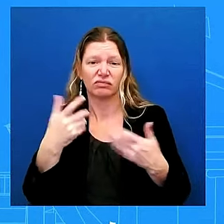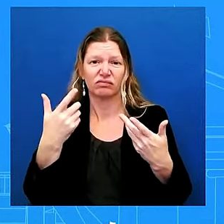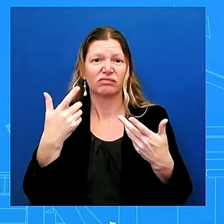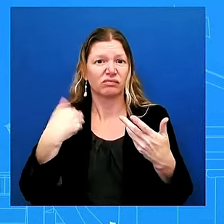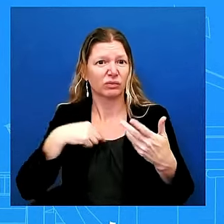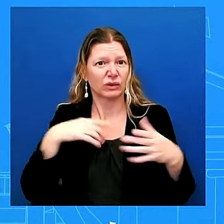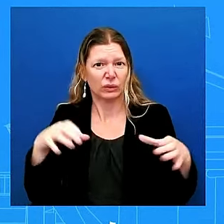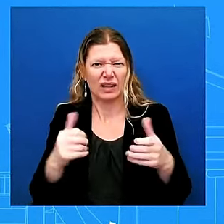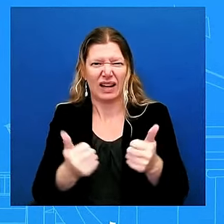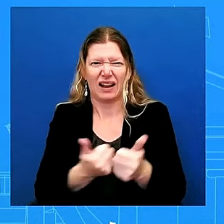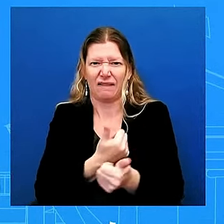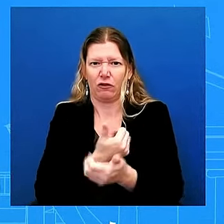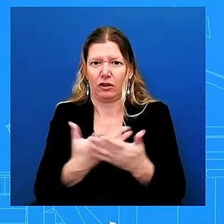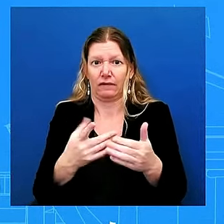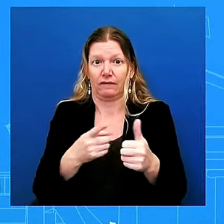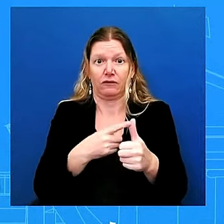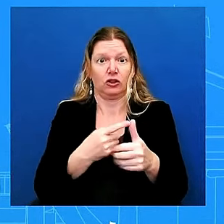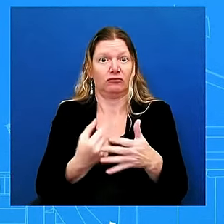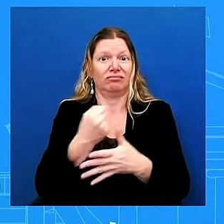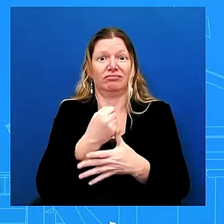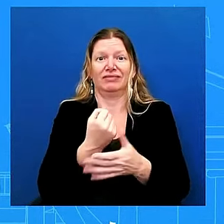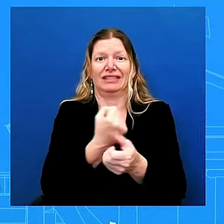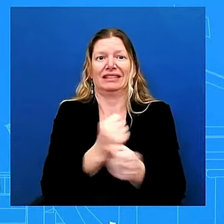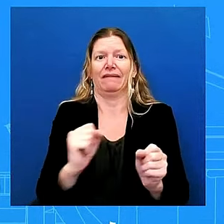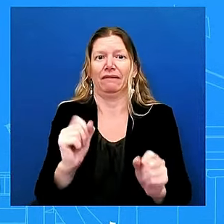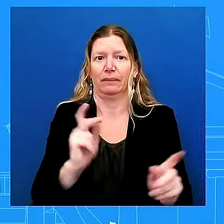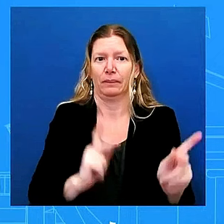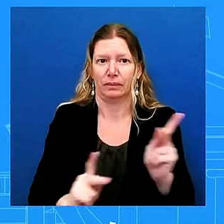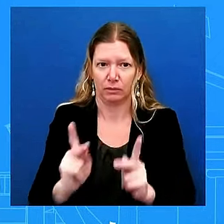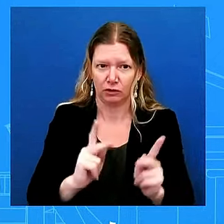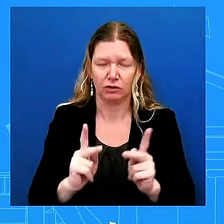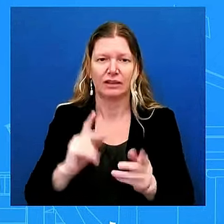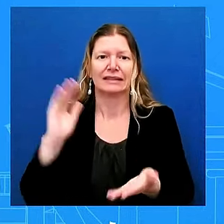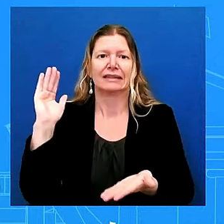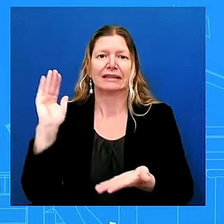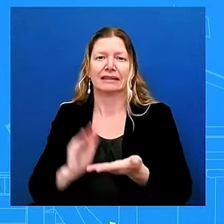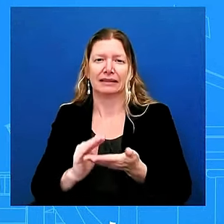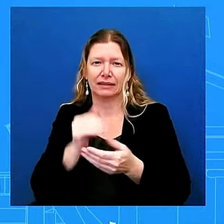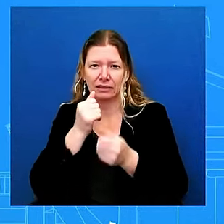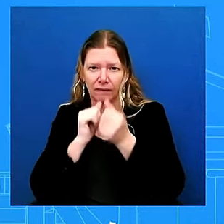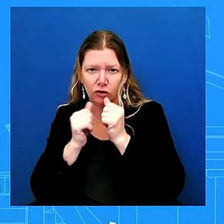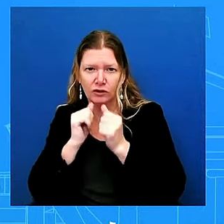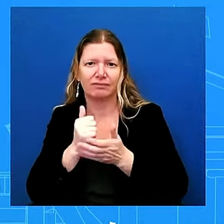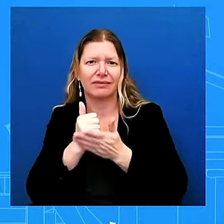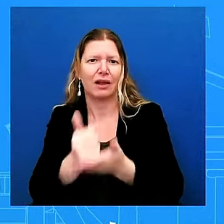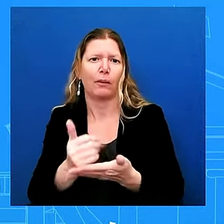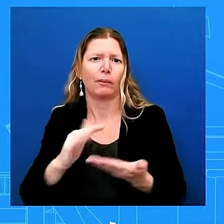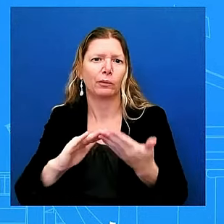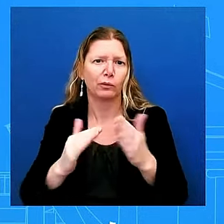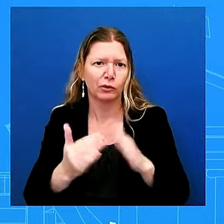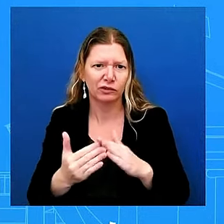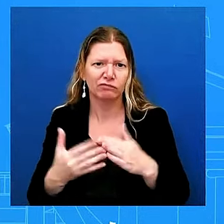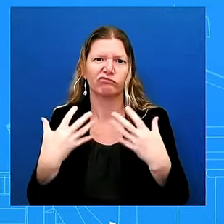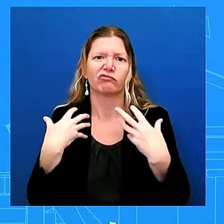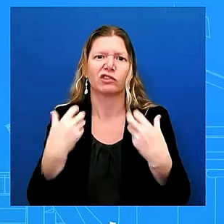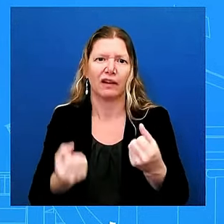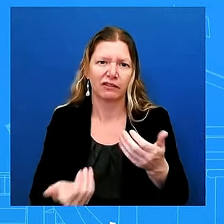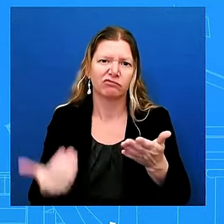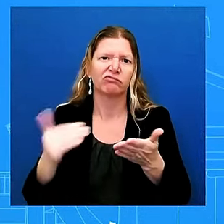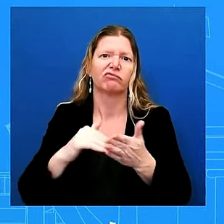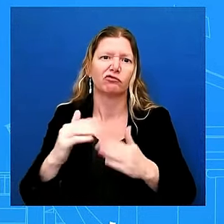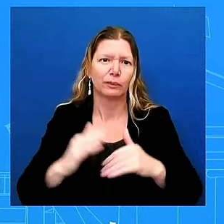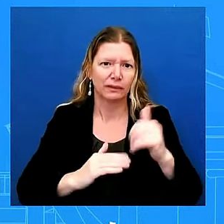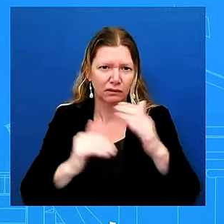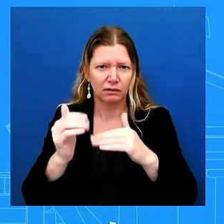communities to recover and eventually rebuild and we will focus especially on survivors who have the hardest time accessing the help